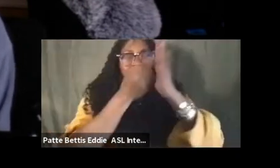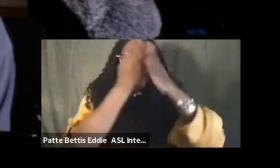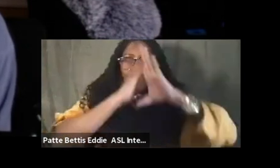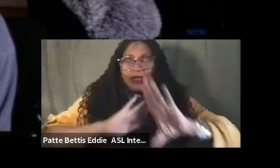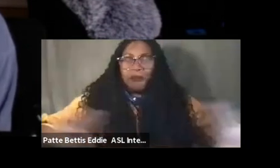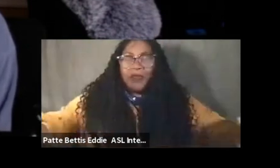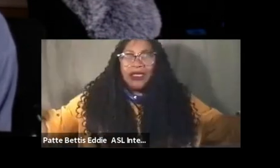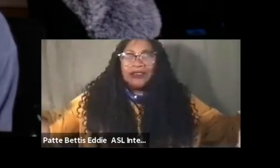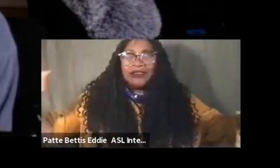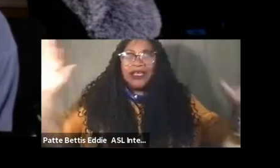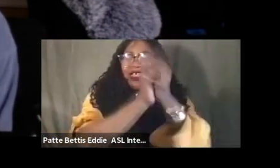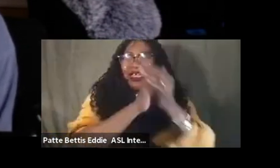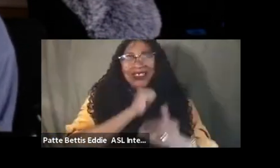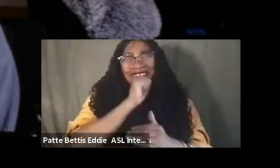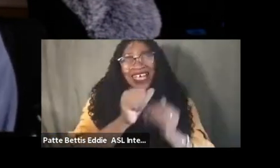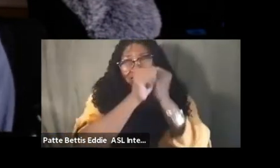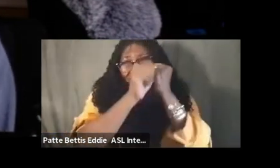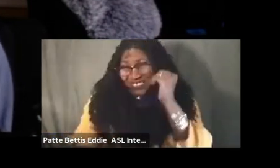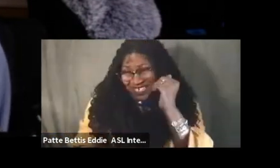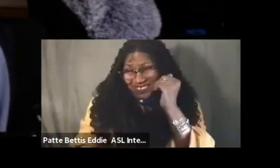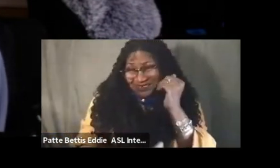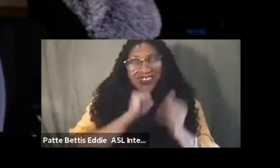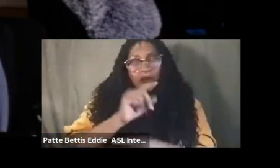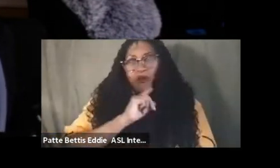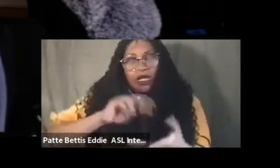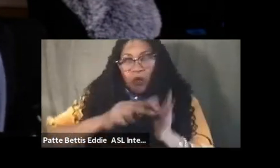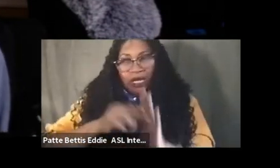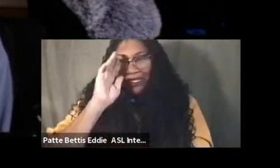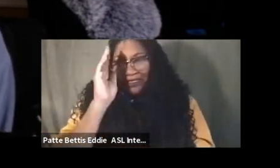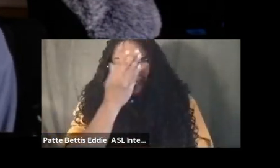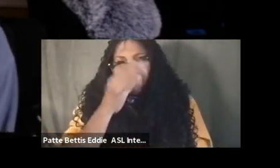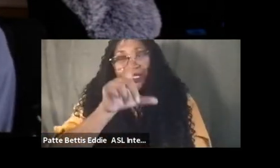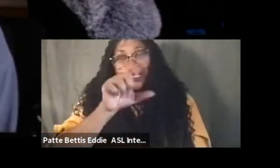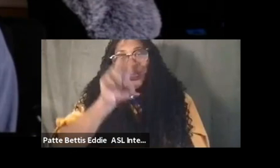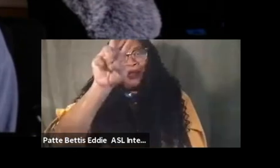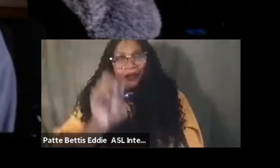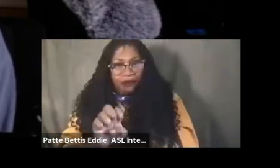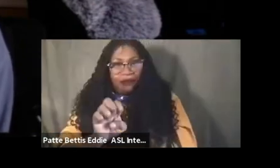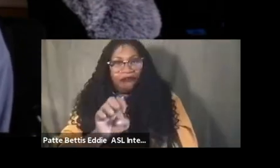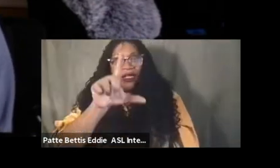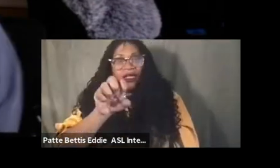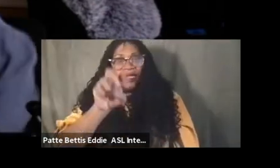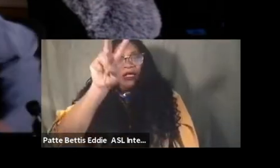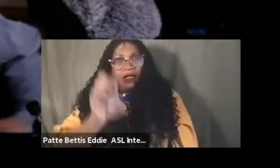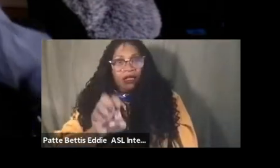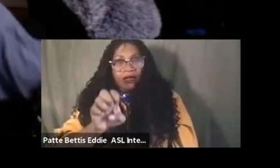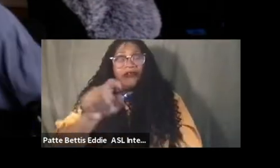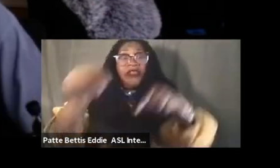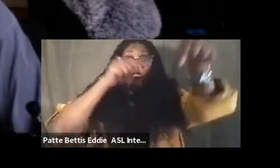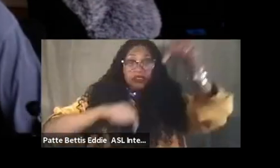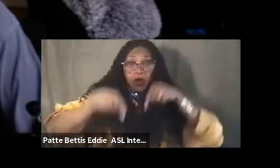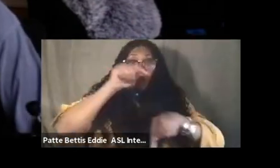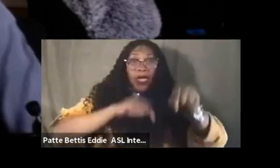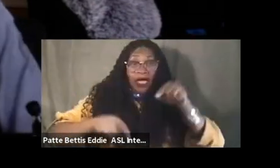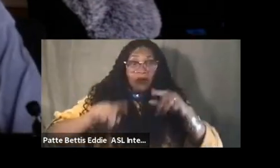your being this ain't what it seems love love and to go back to what i started on